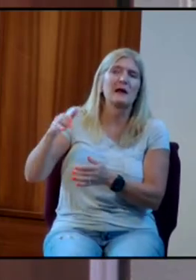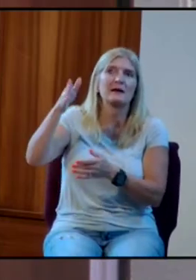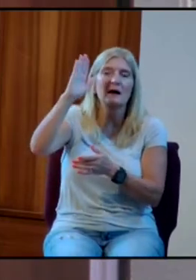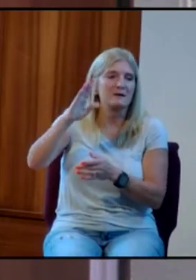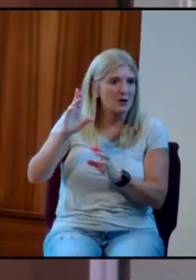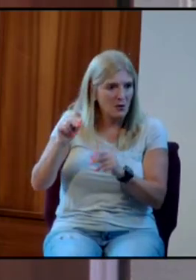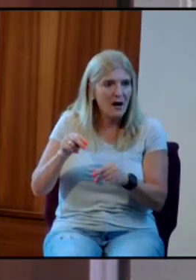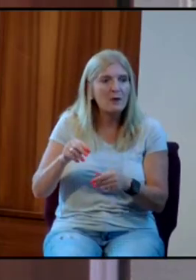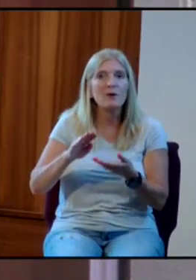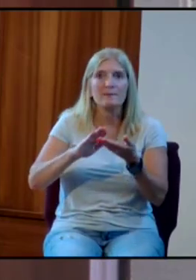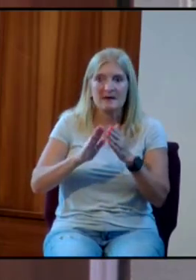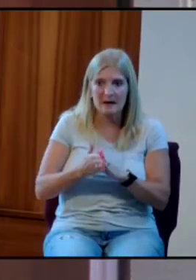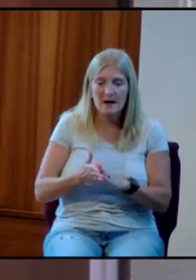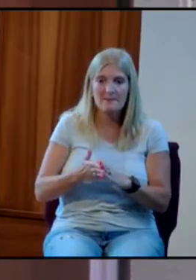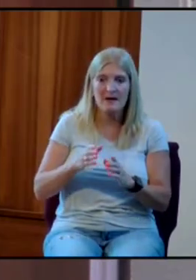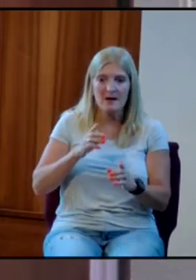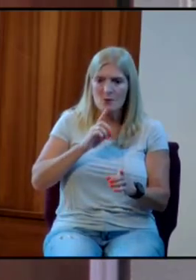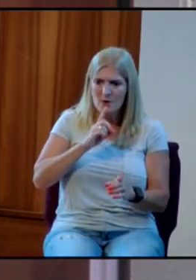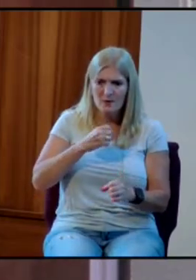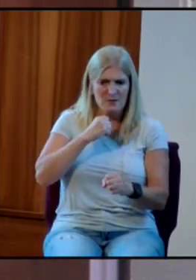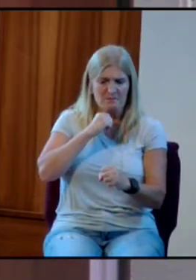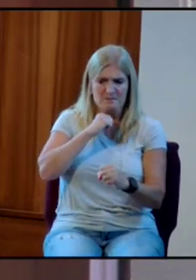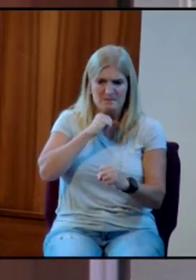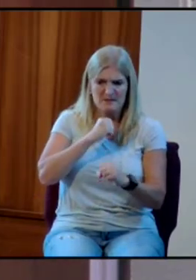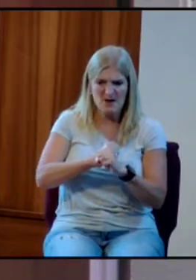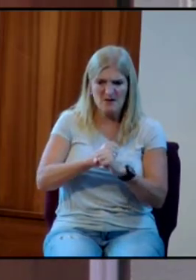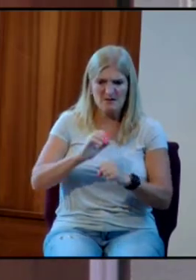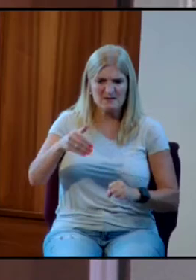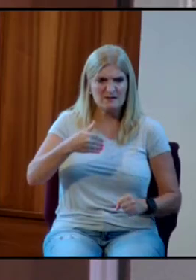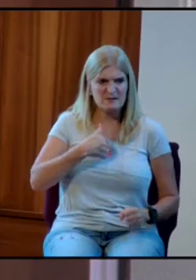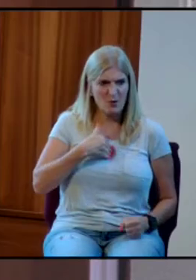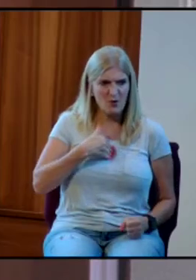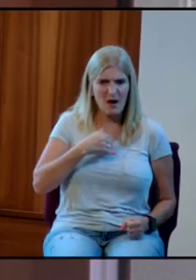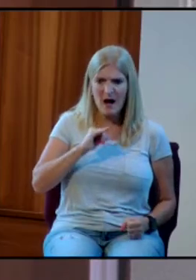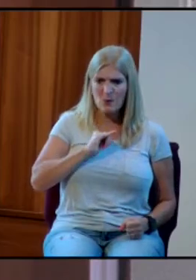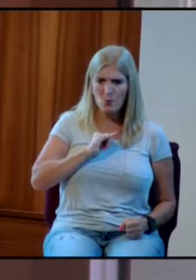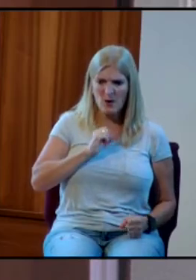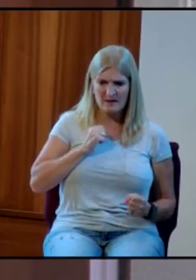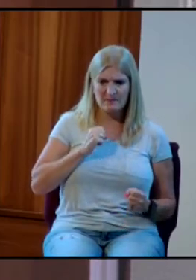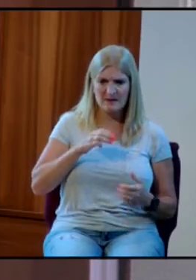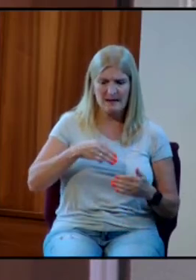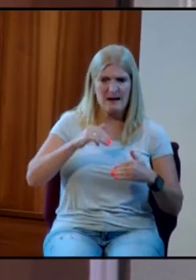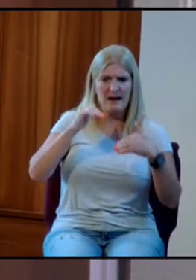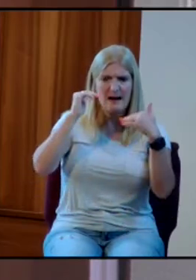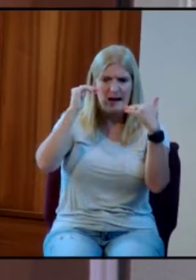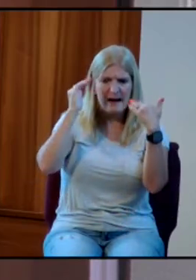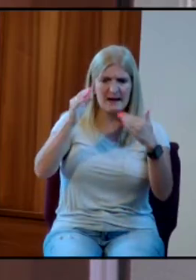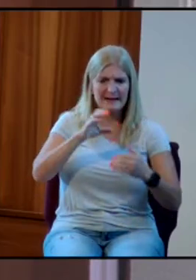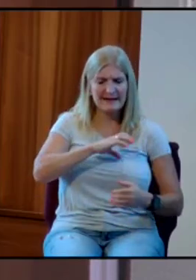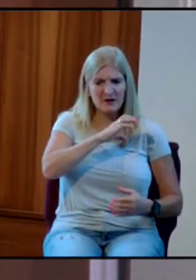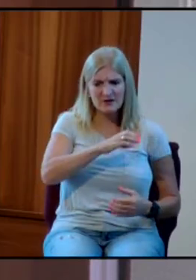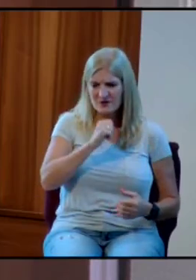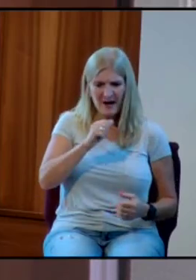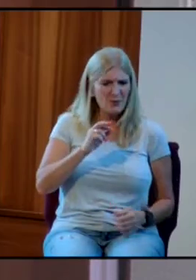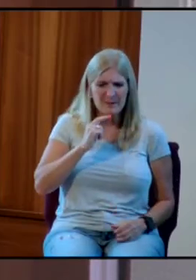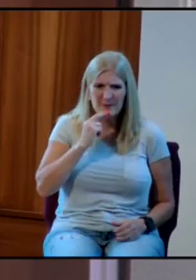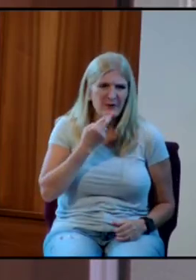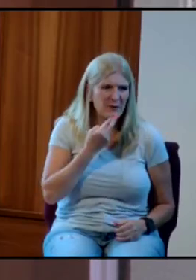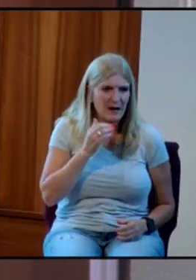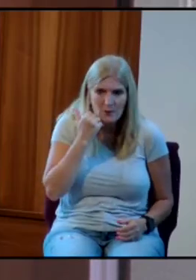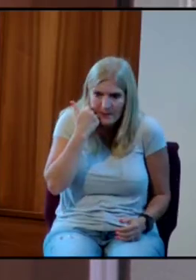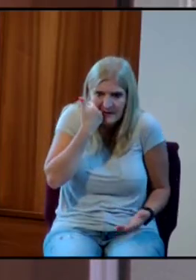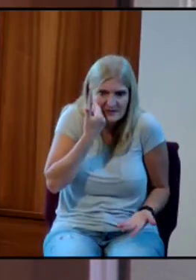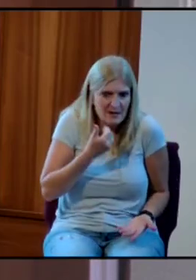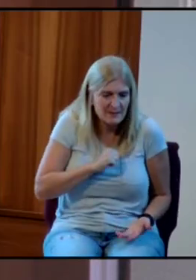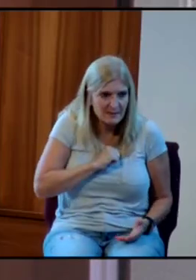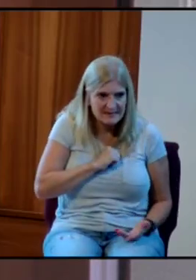really want to be a solid soul. I want to have a noble self. I don't want to have regret. I don't want to live with shame.